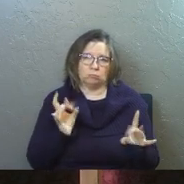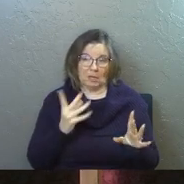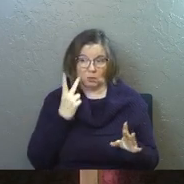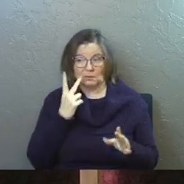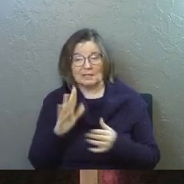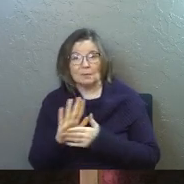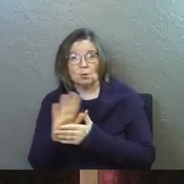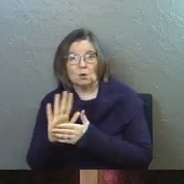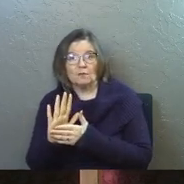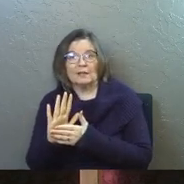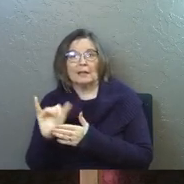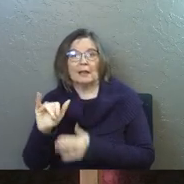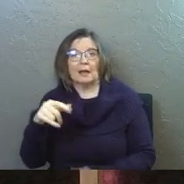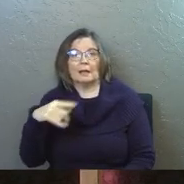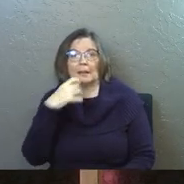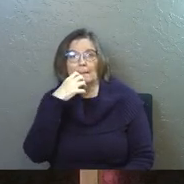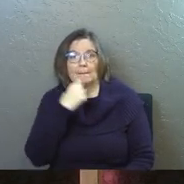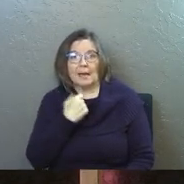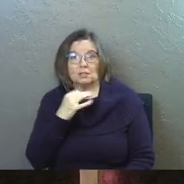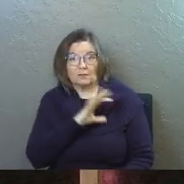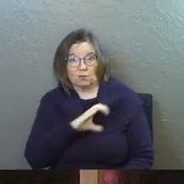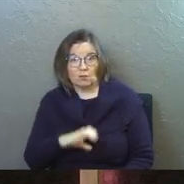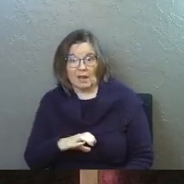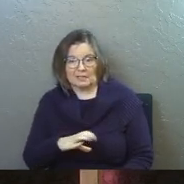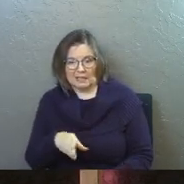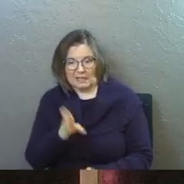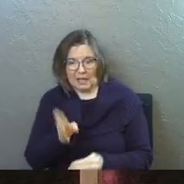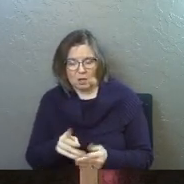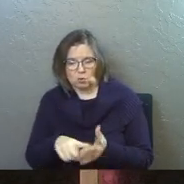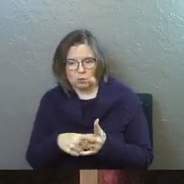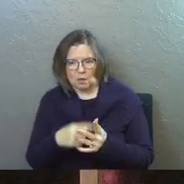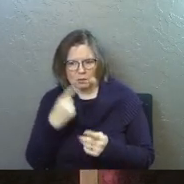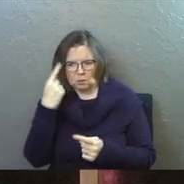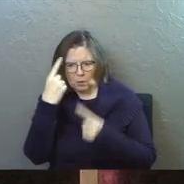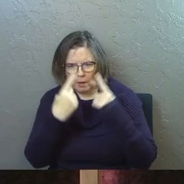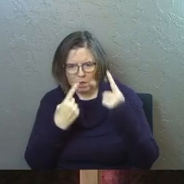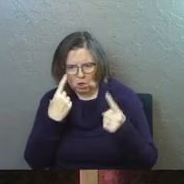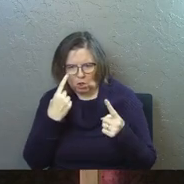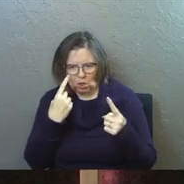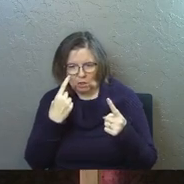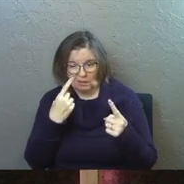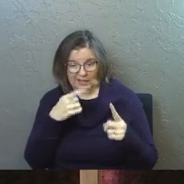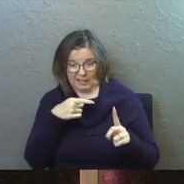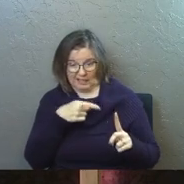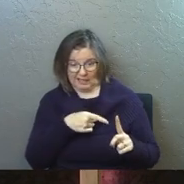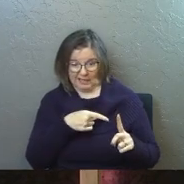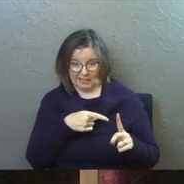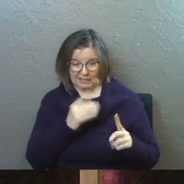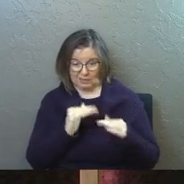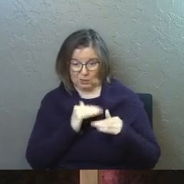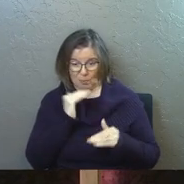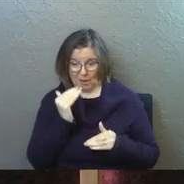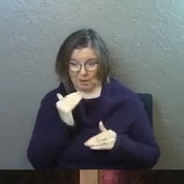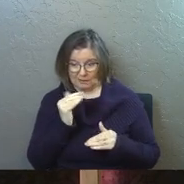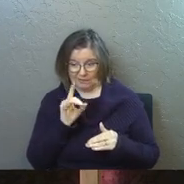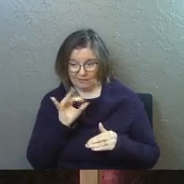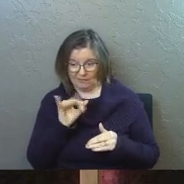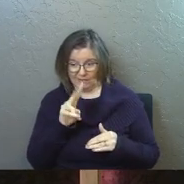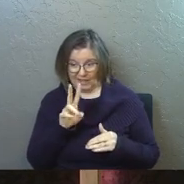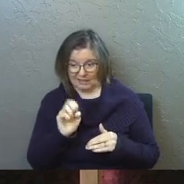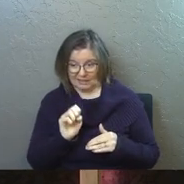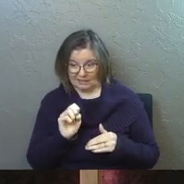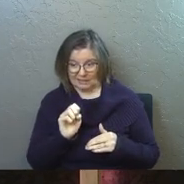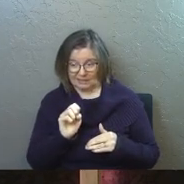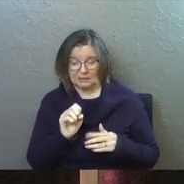movies like Passion of the Christ Christ you get to the end of it and you start to wonder, is this over the top violence?